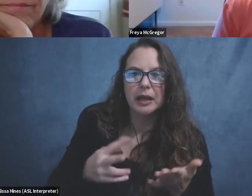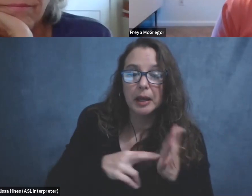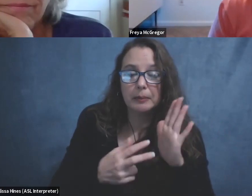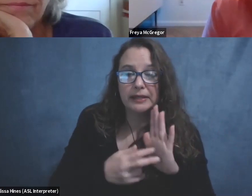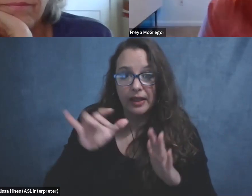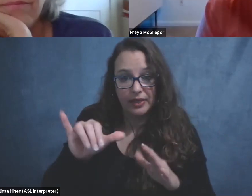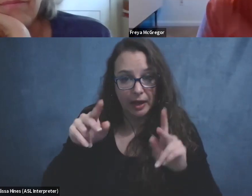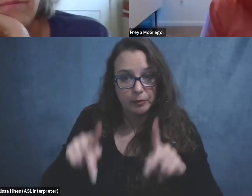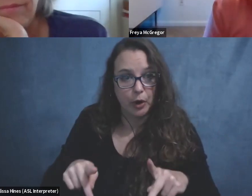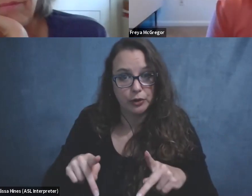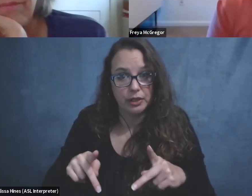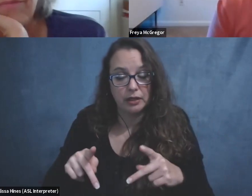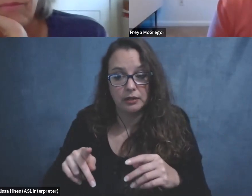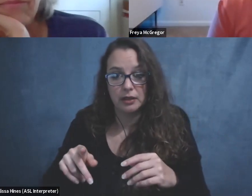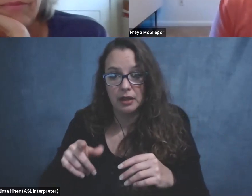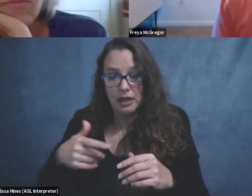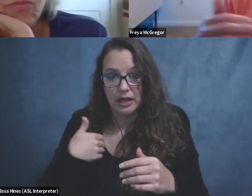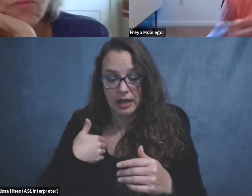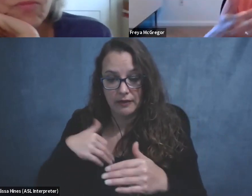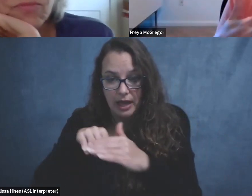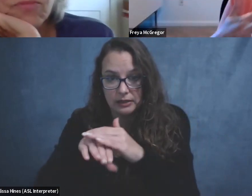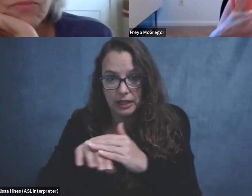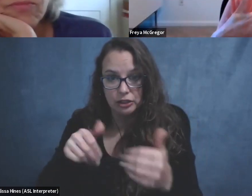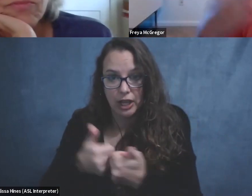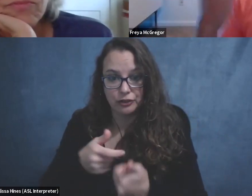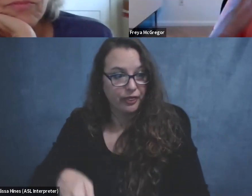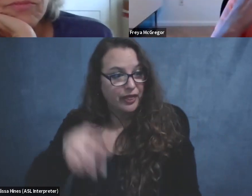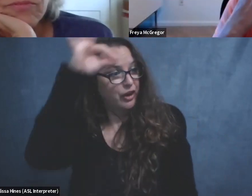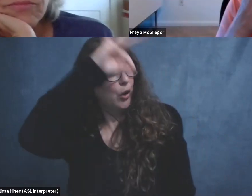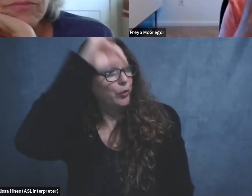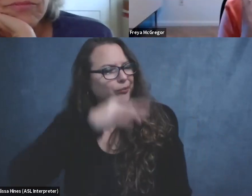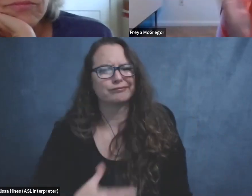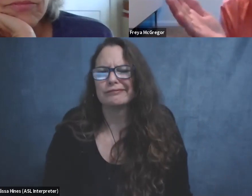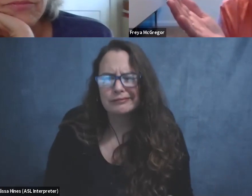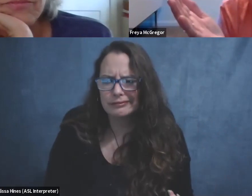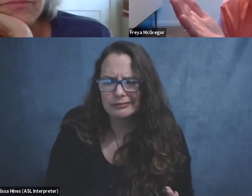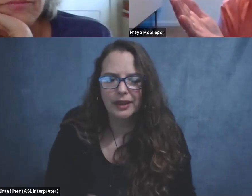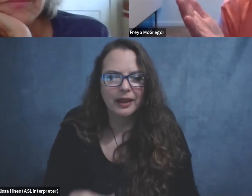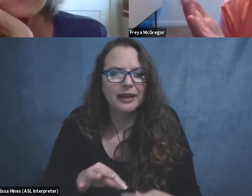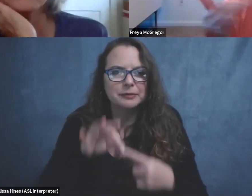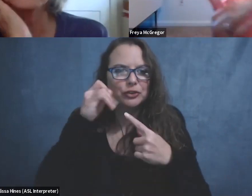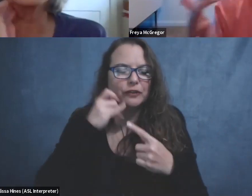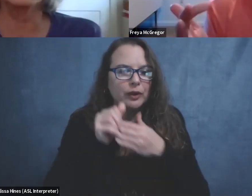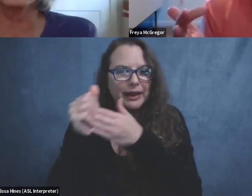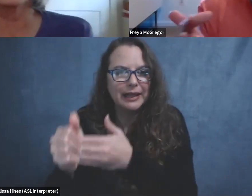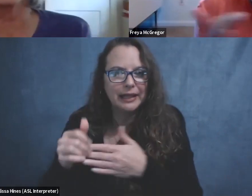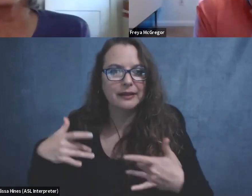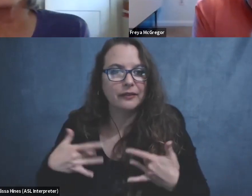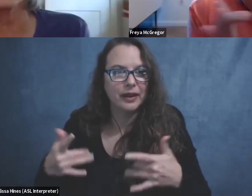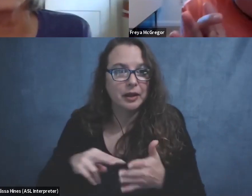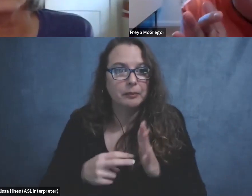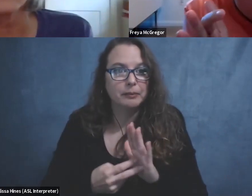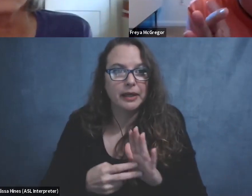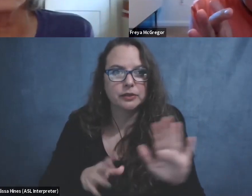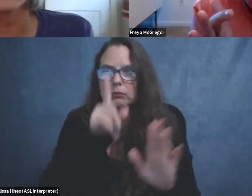challenge doesn't know they have an access challenge. So it's not, if, especially if you're leading an outing, it's not that you should completely avoid